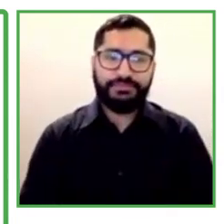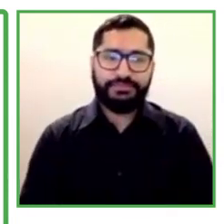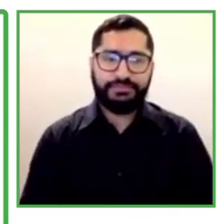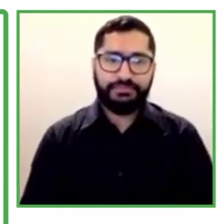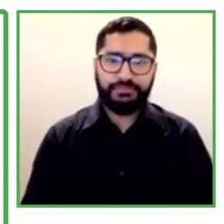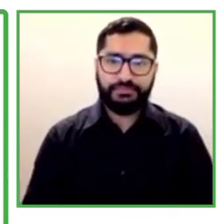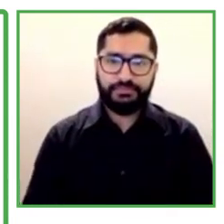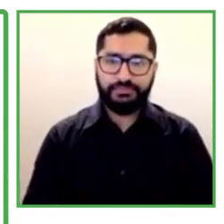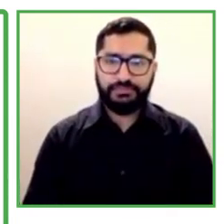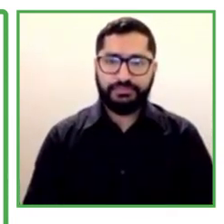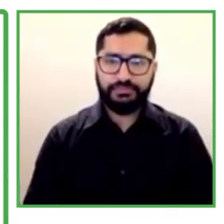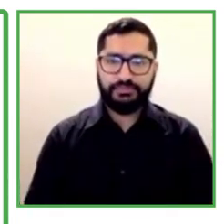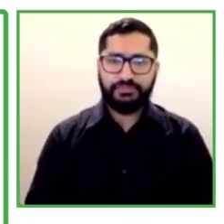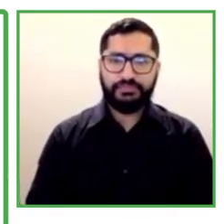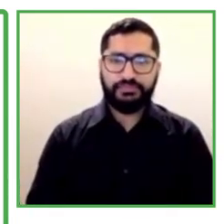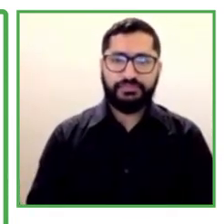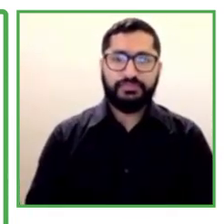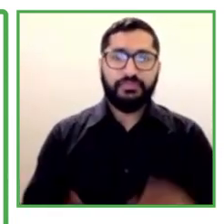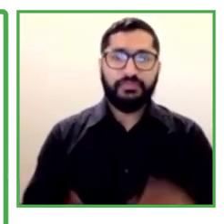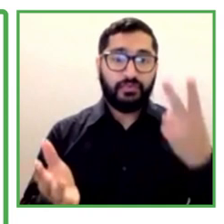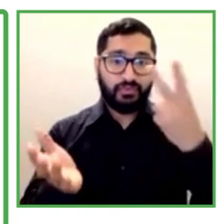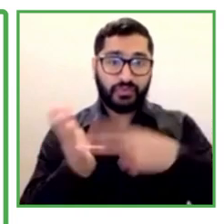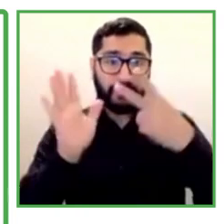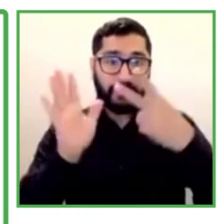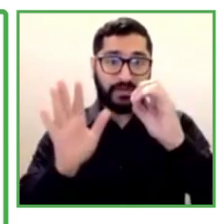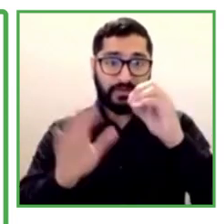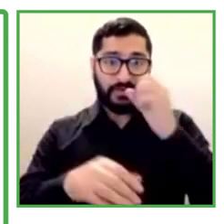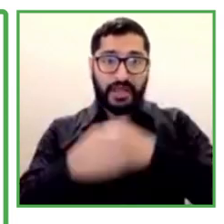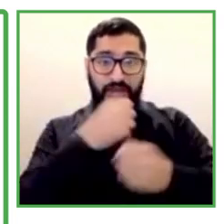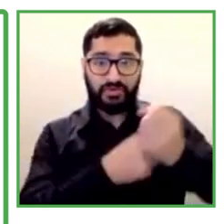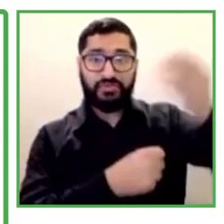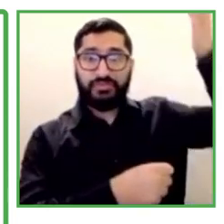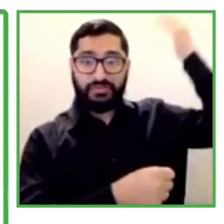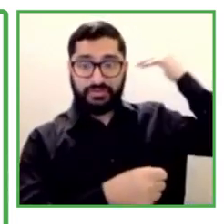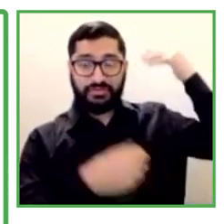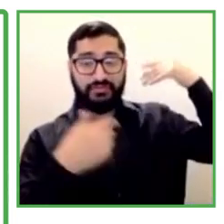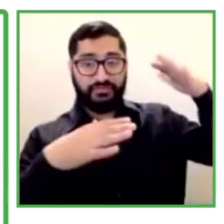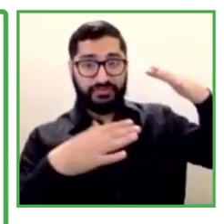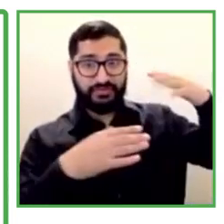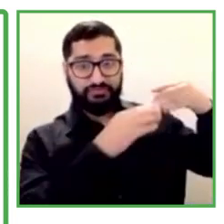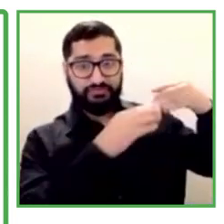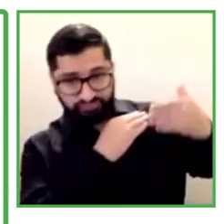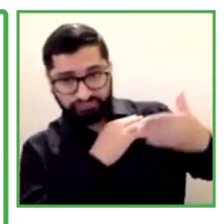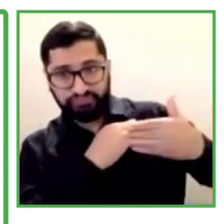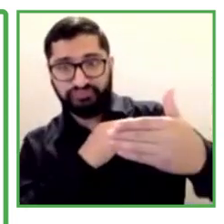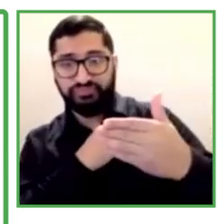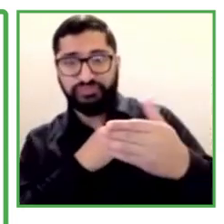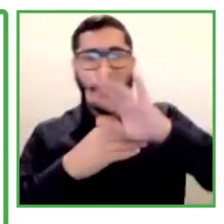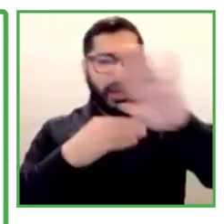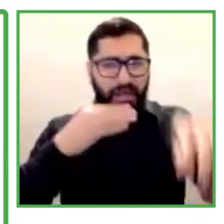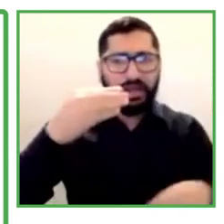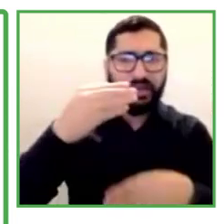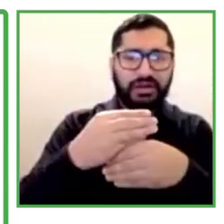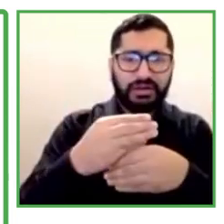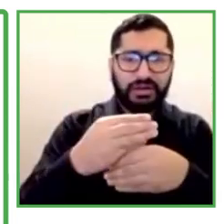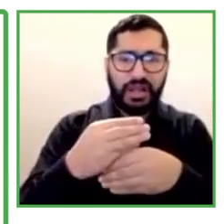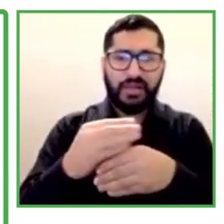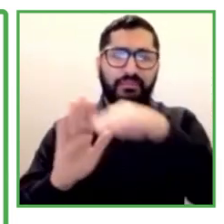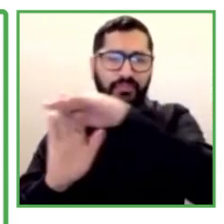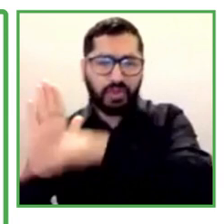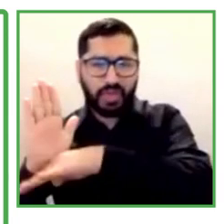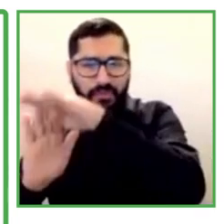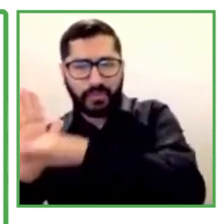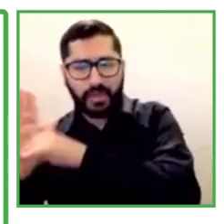In 2020, we decided to go beyond this program, and we included Programa